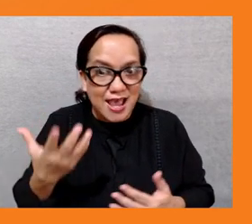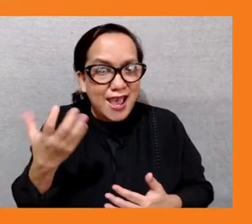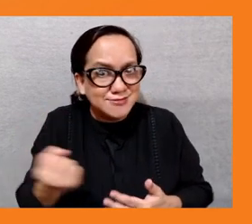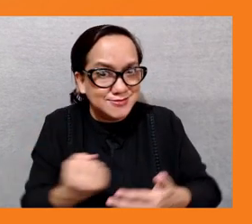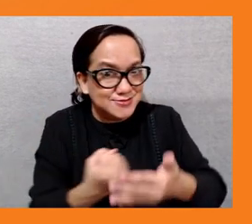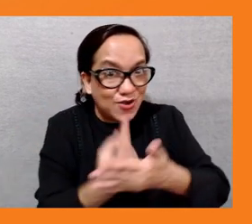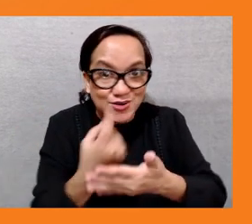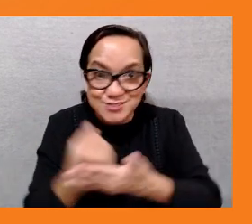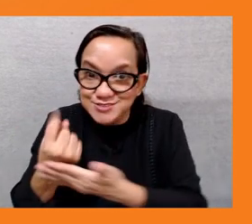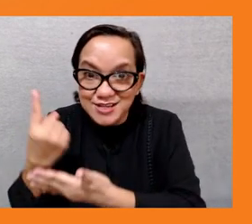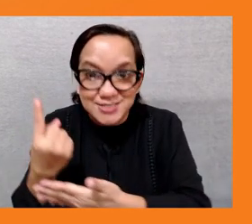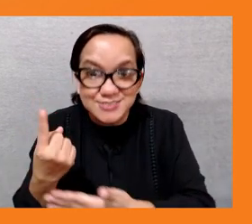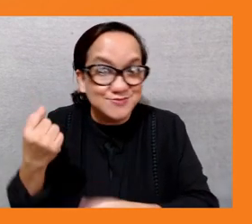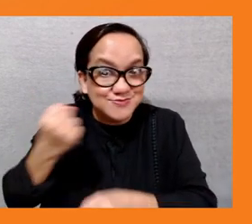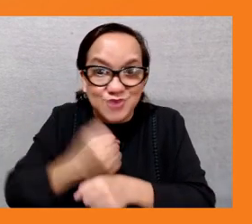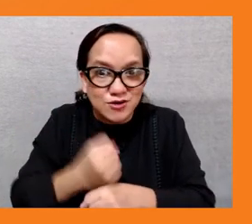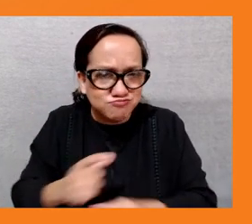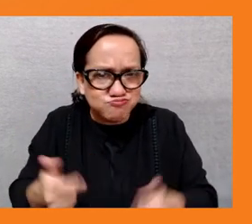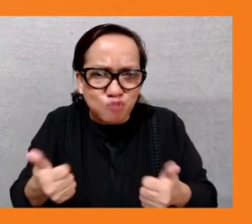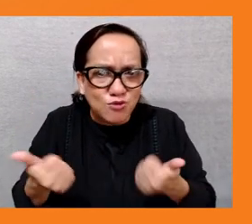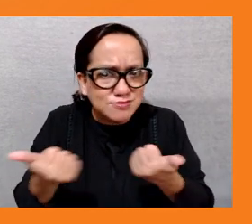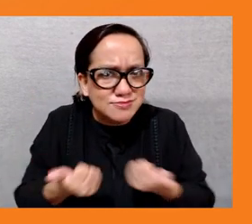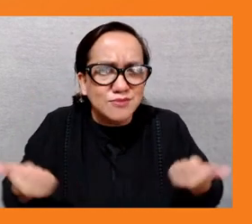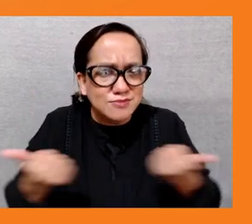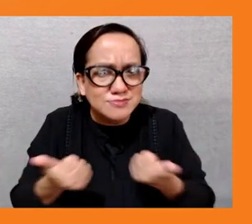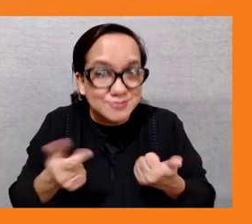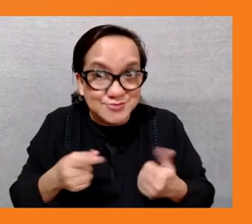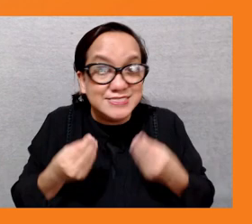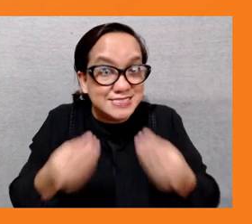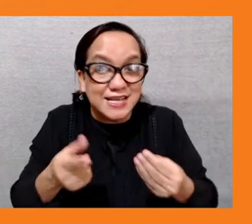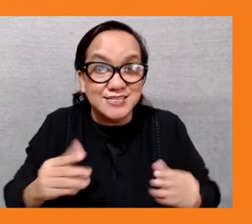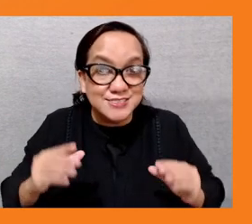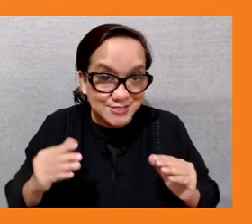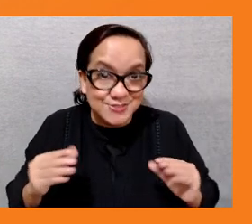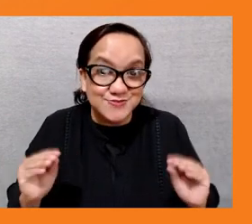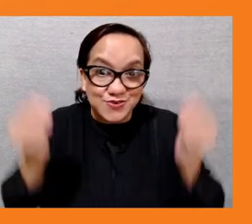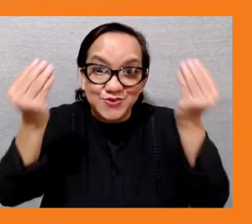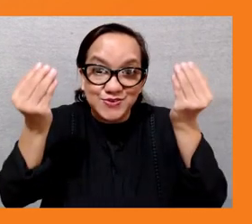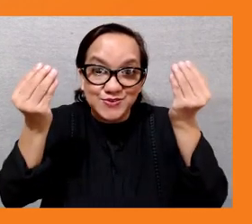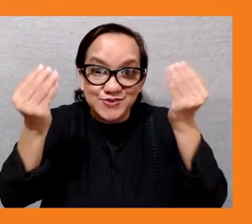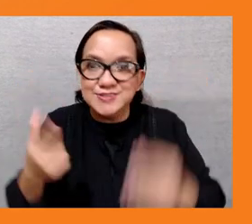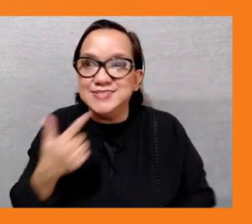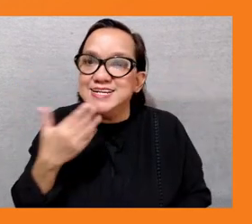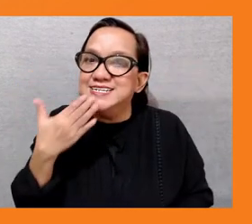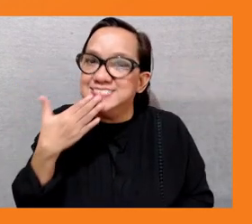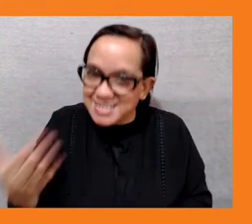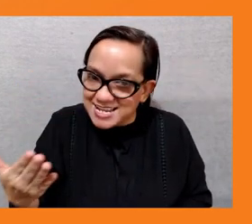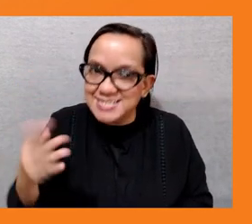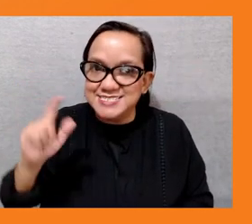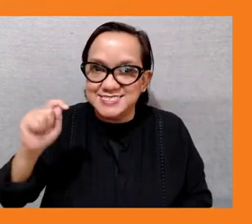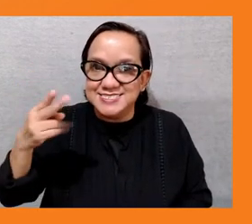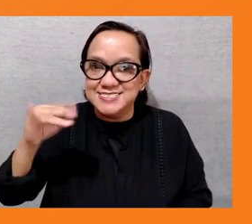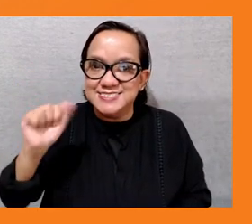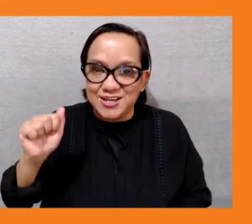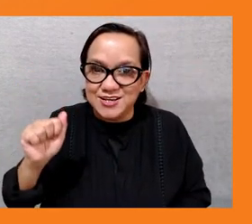um so thanks again talia that was a very interesting um example um simon yeah